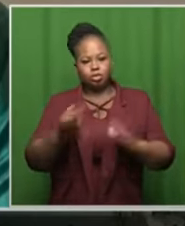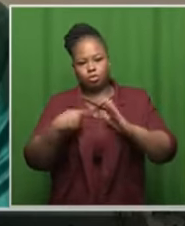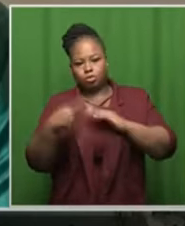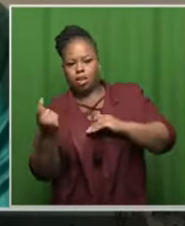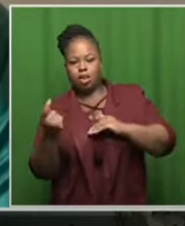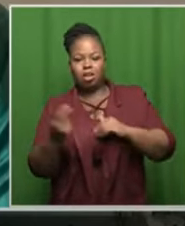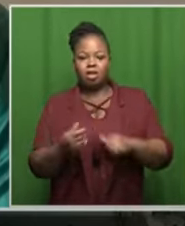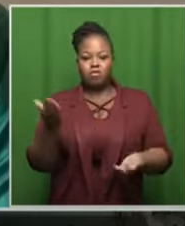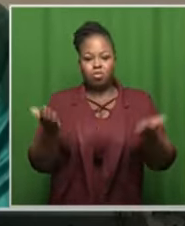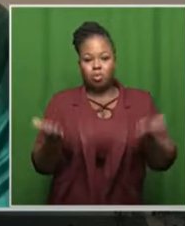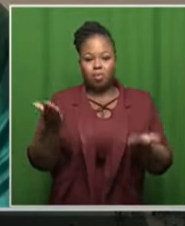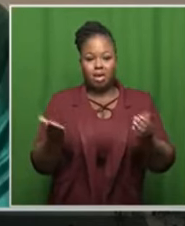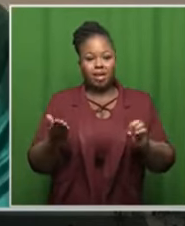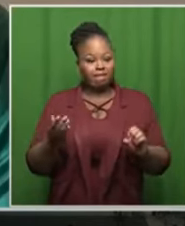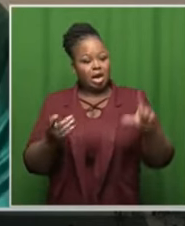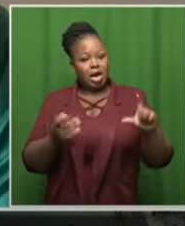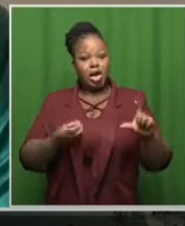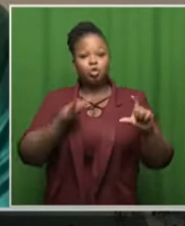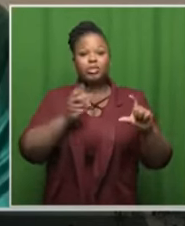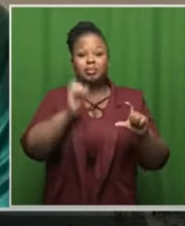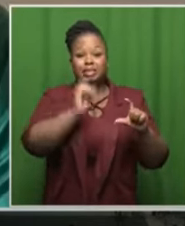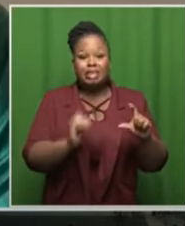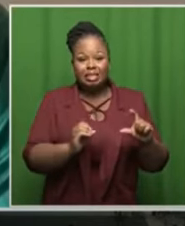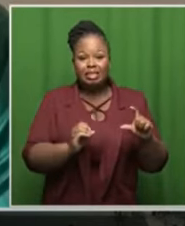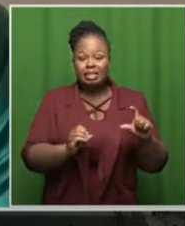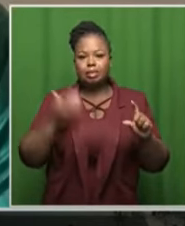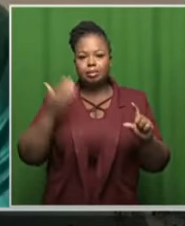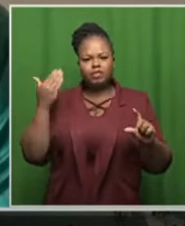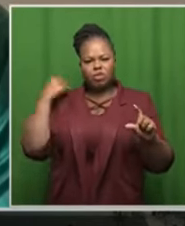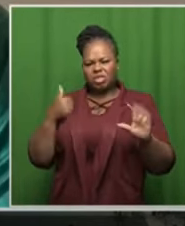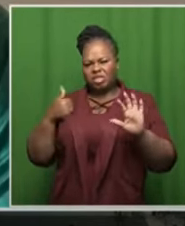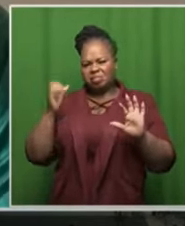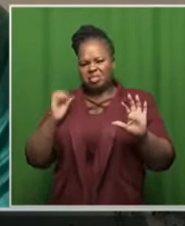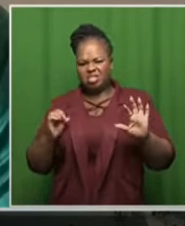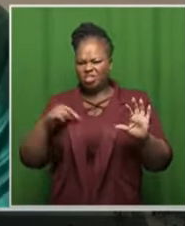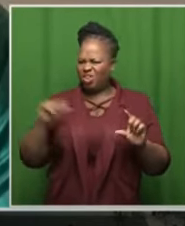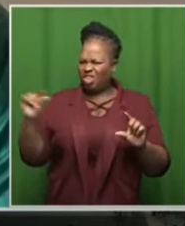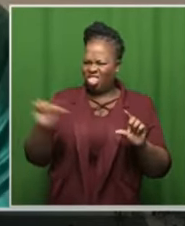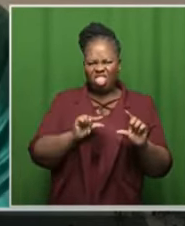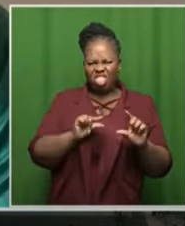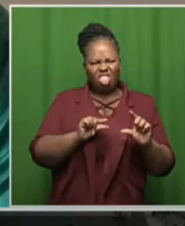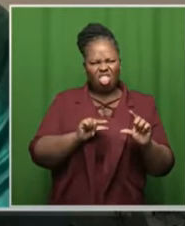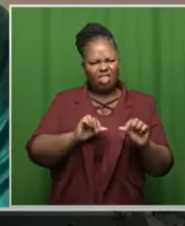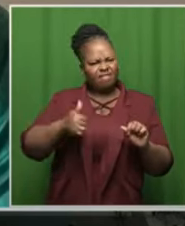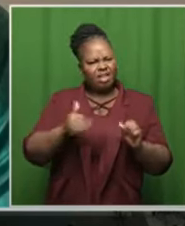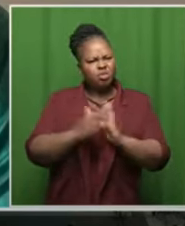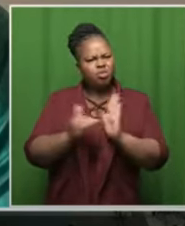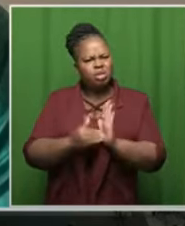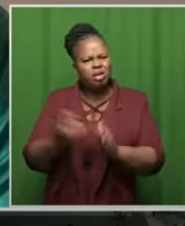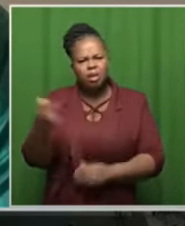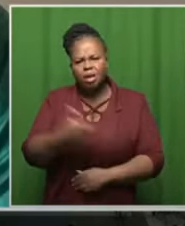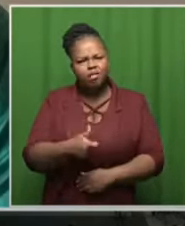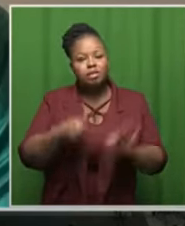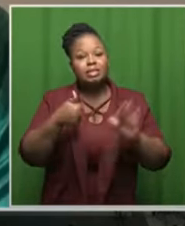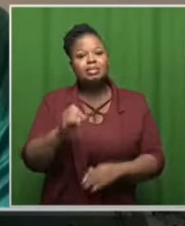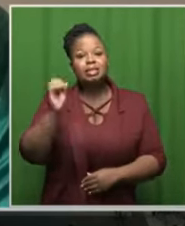the size of the stake in that deal and this deal and the fact that we are getting paid less than you deal in new zealand was paid